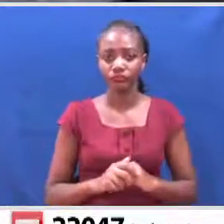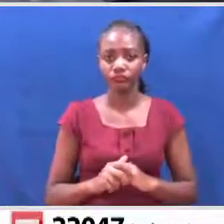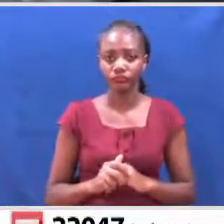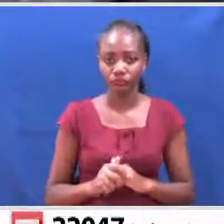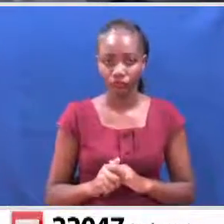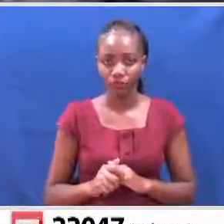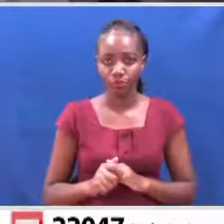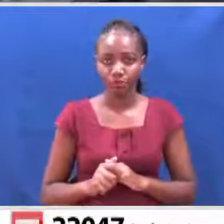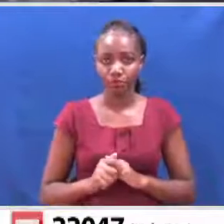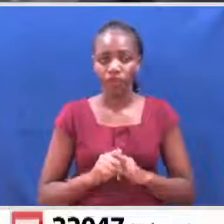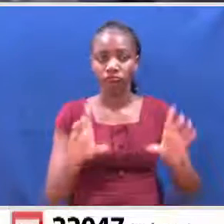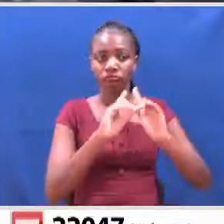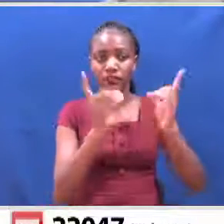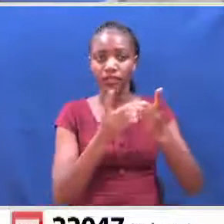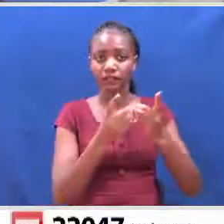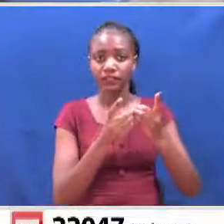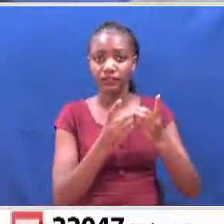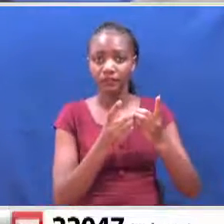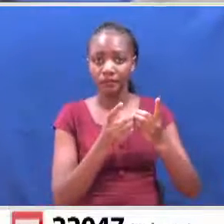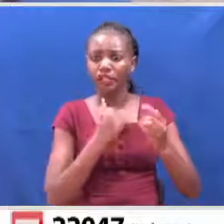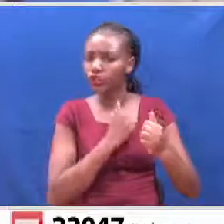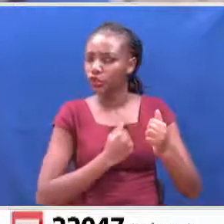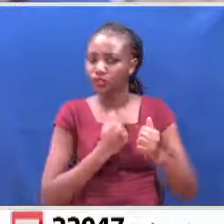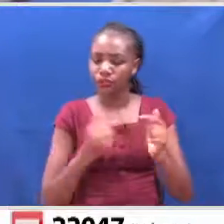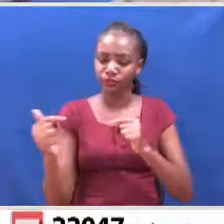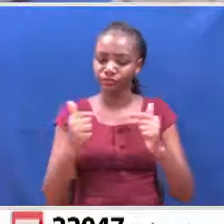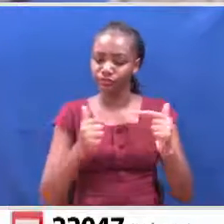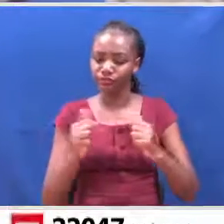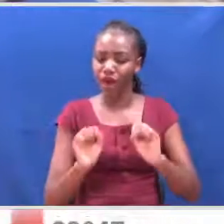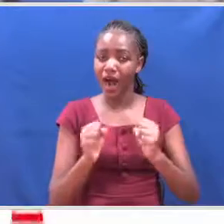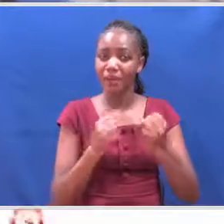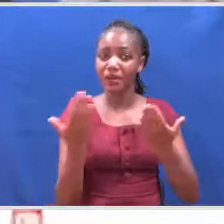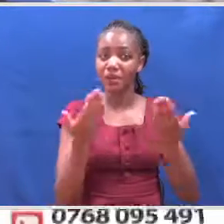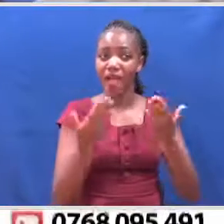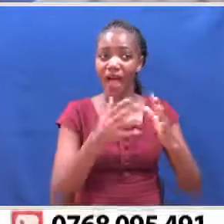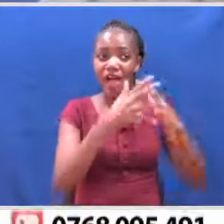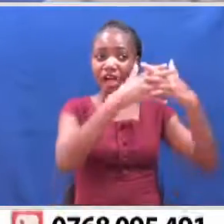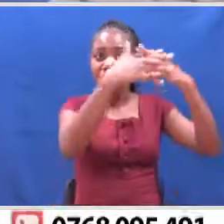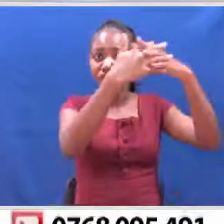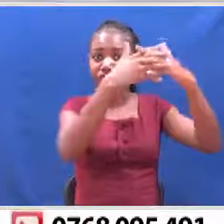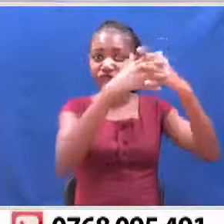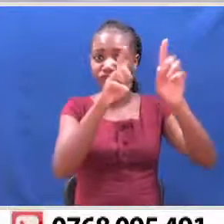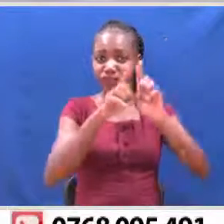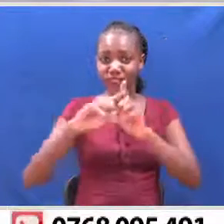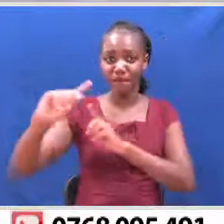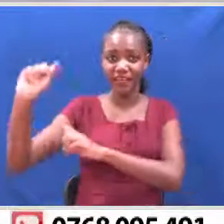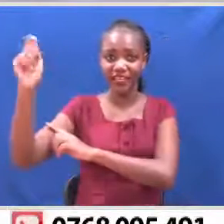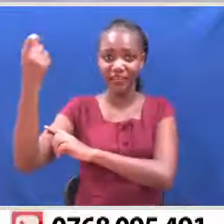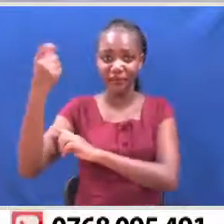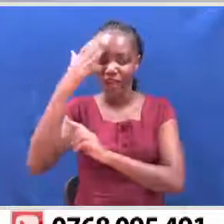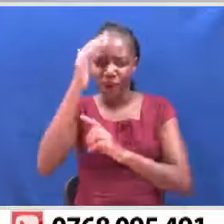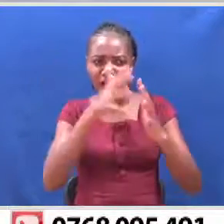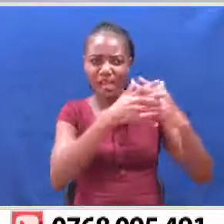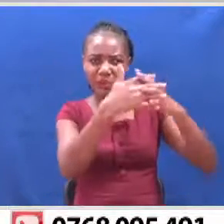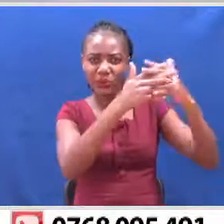A diplomatic row is brewing between Kenya and the United States after the U.S. CDC issued a travel advisory